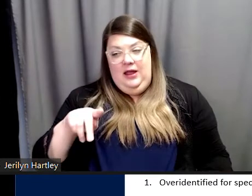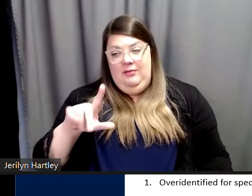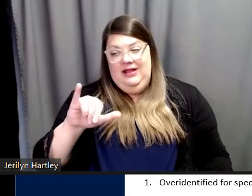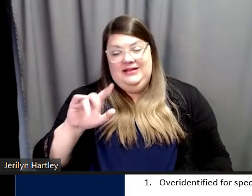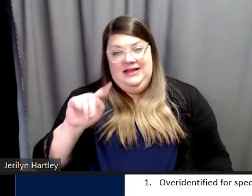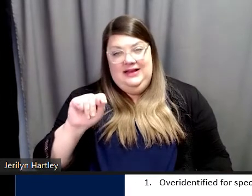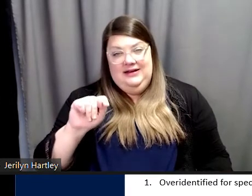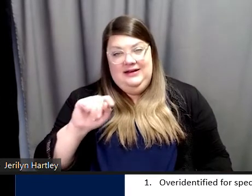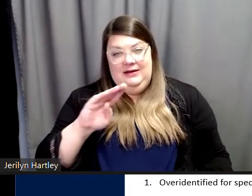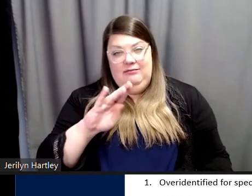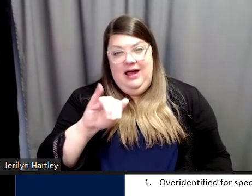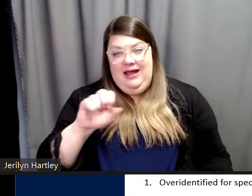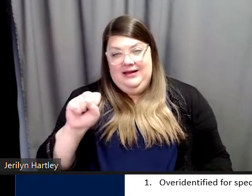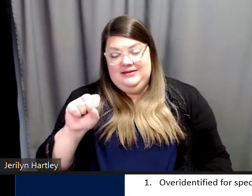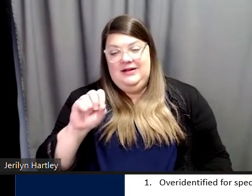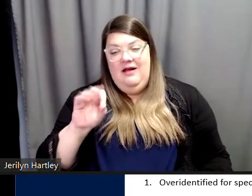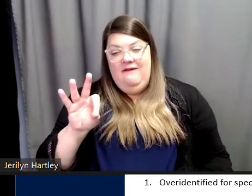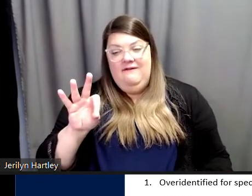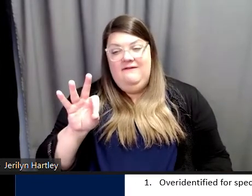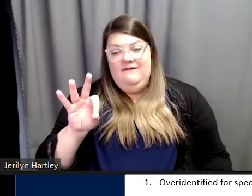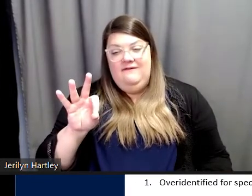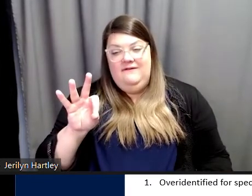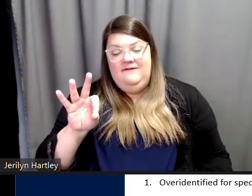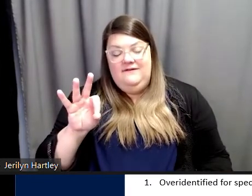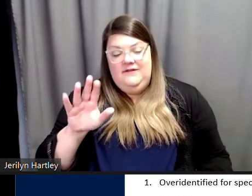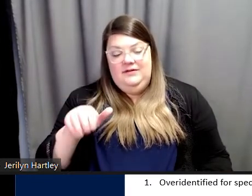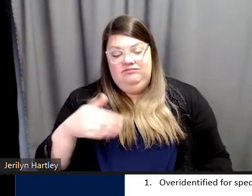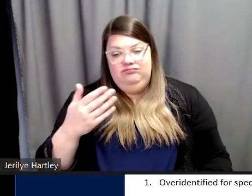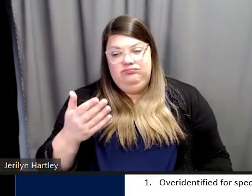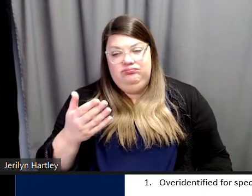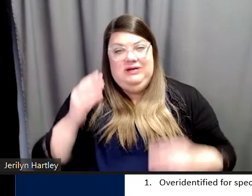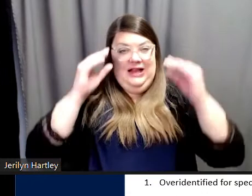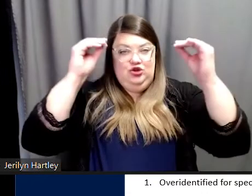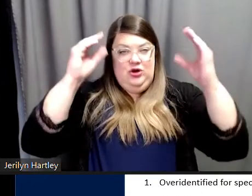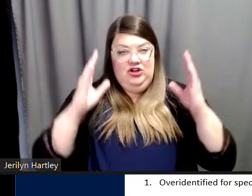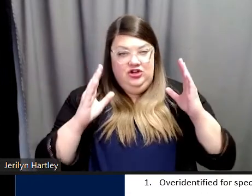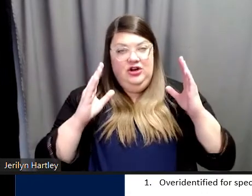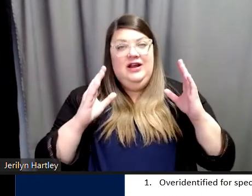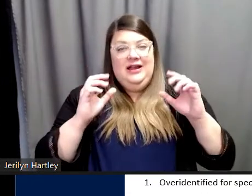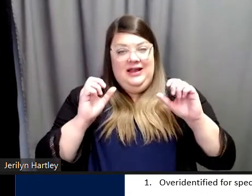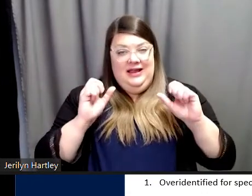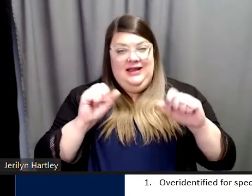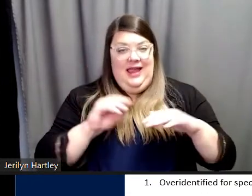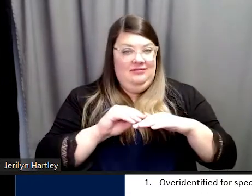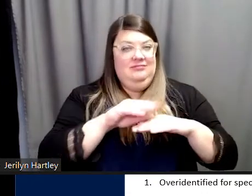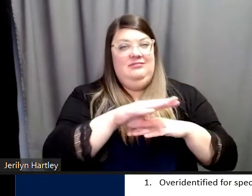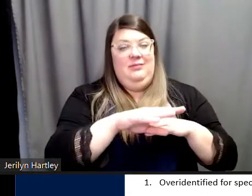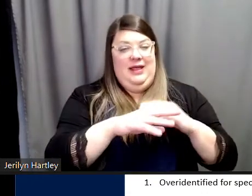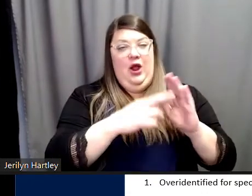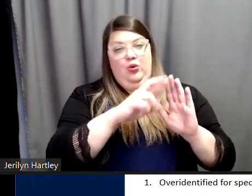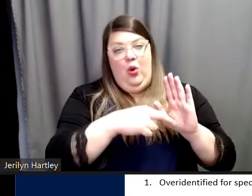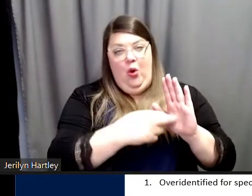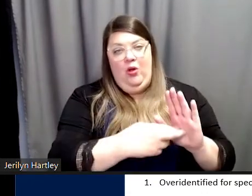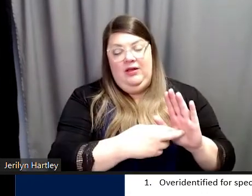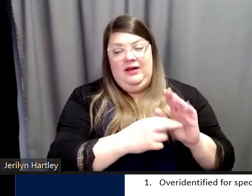the instructor plays a role in how folks with